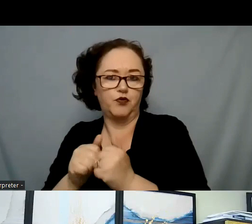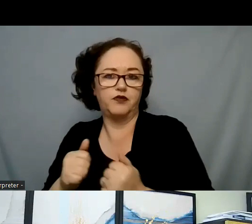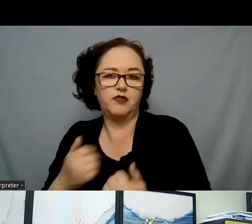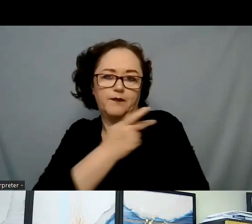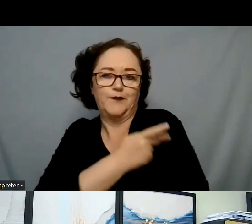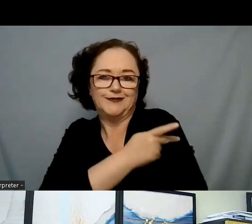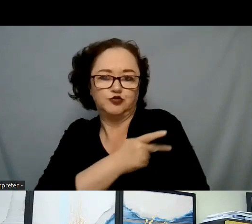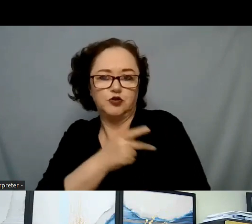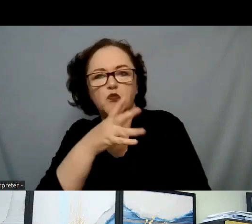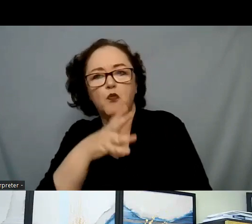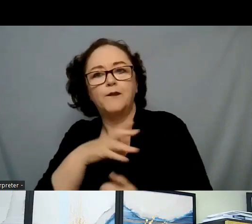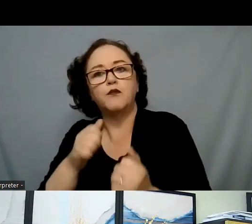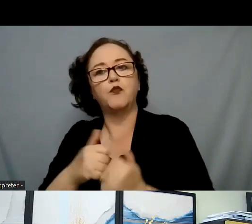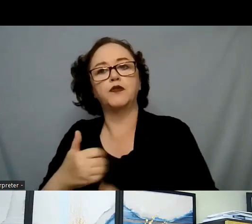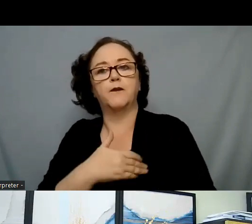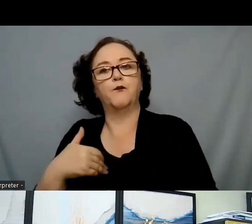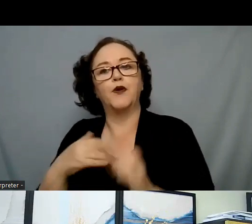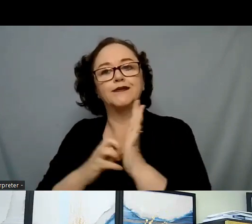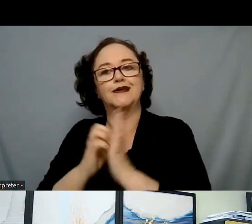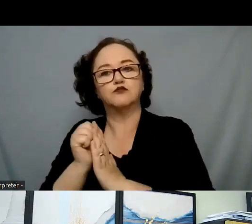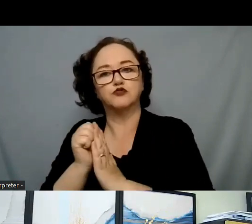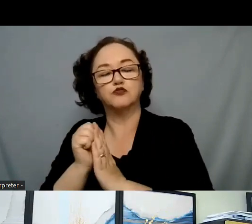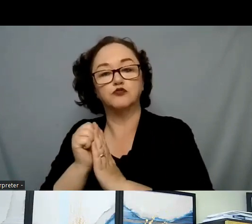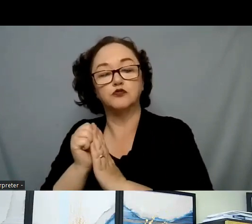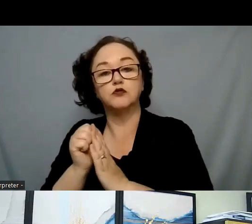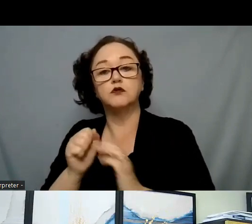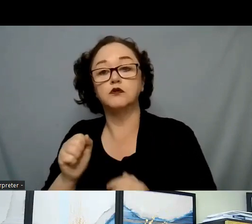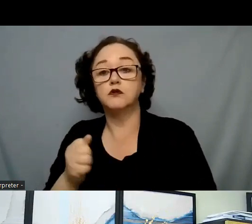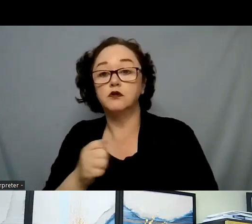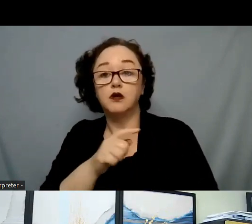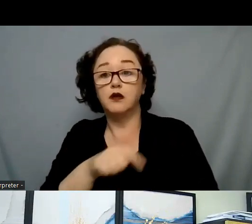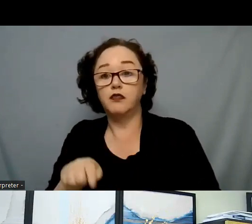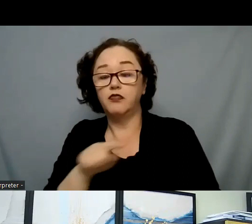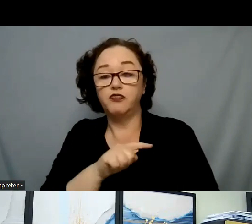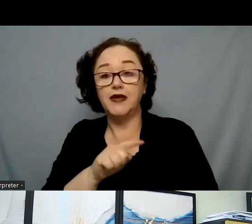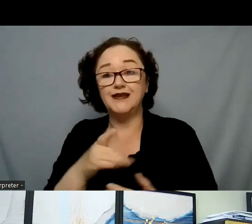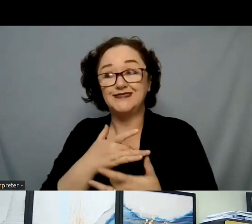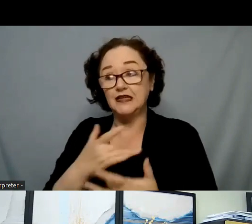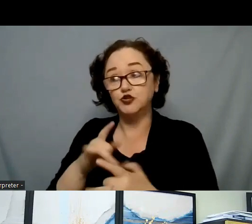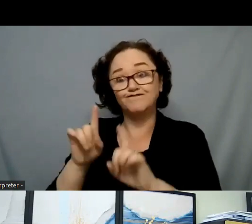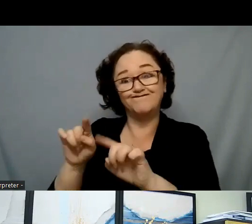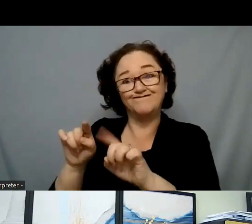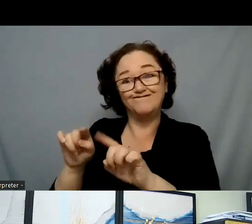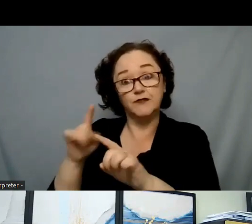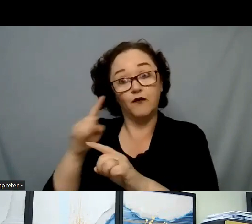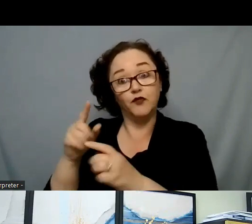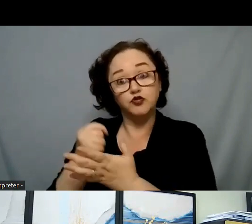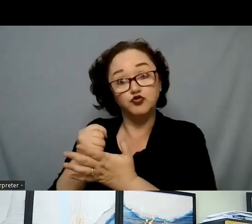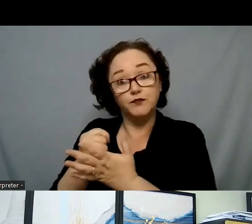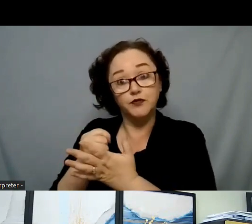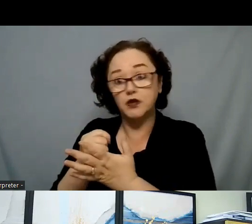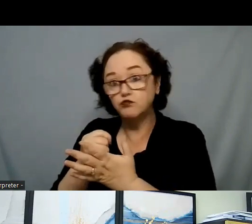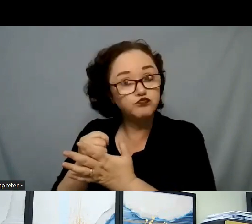The women were not coming in for treatment. And so, the hypothesis or the thought was that these women had a mental health